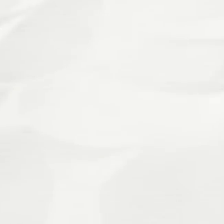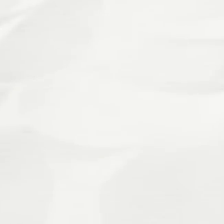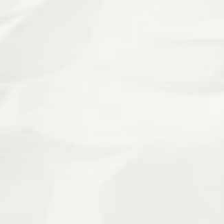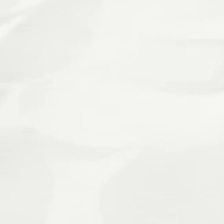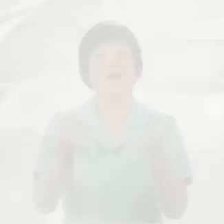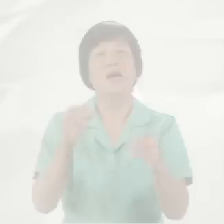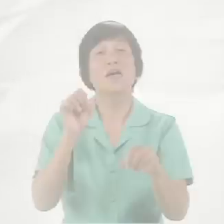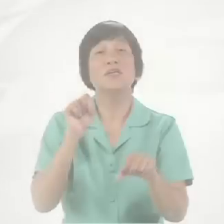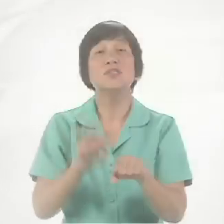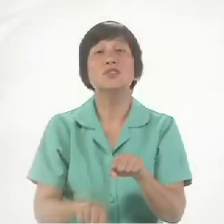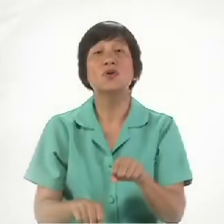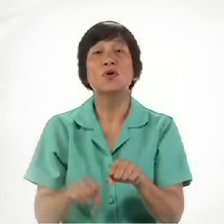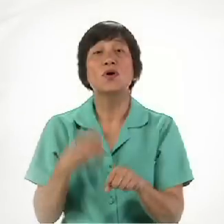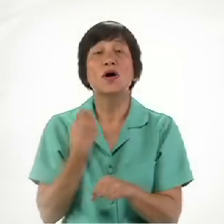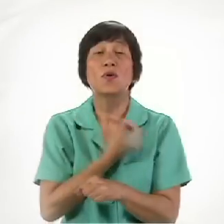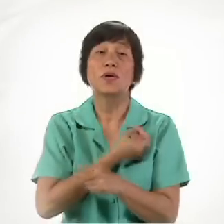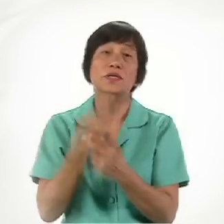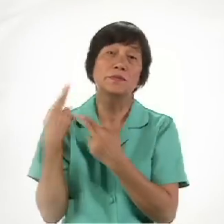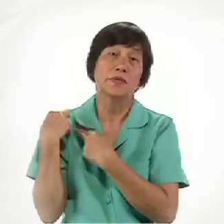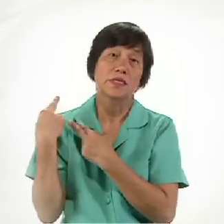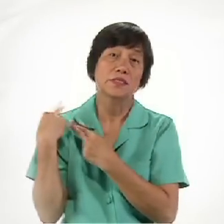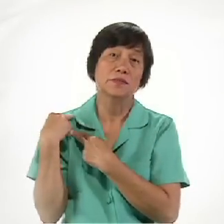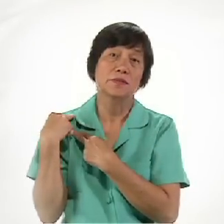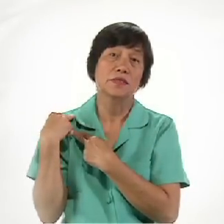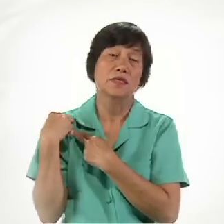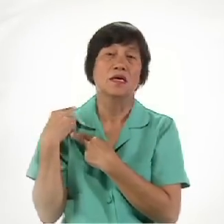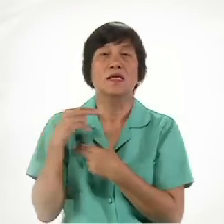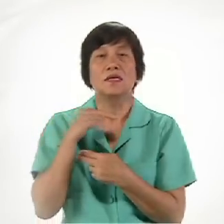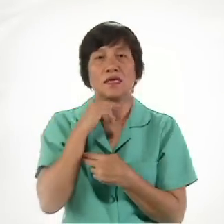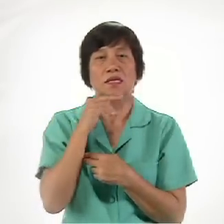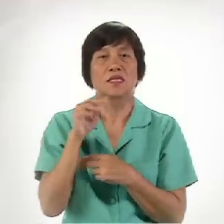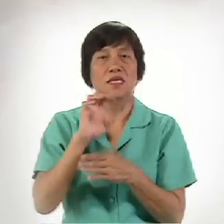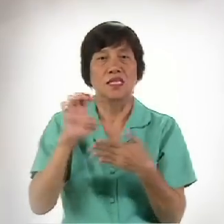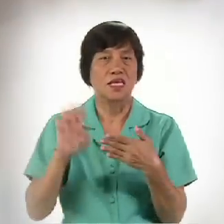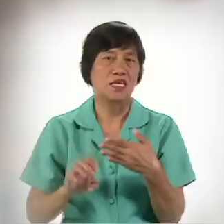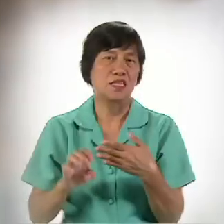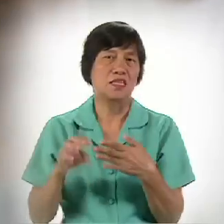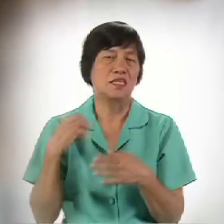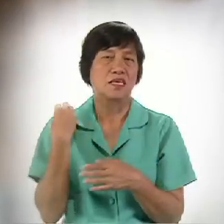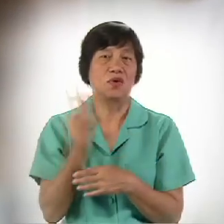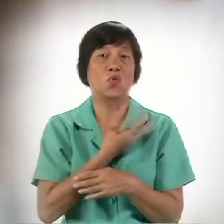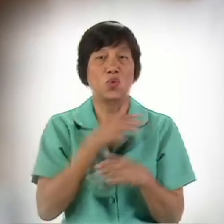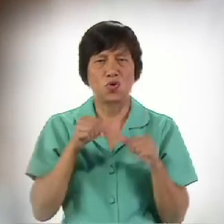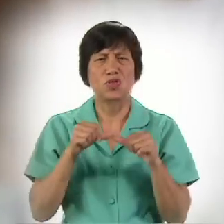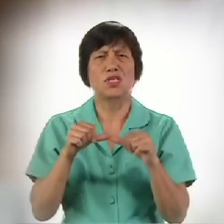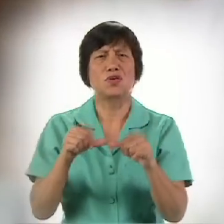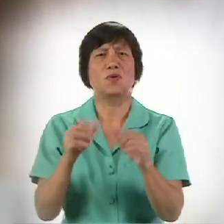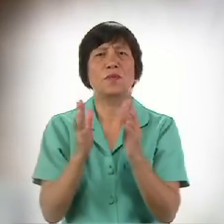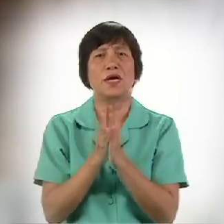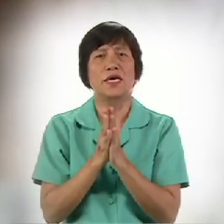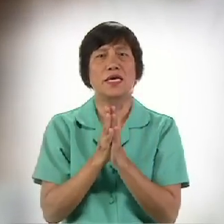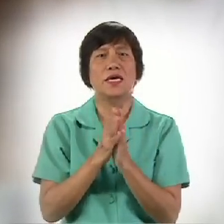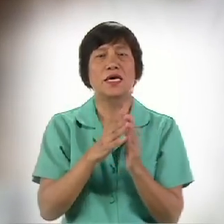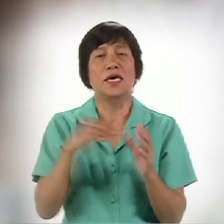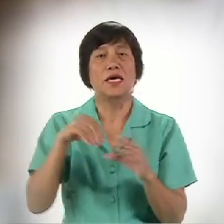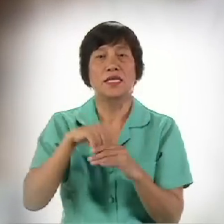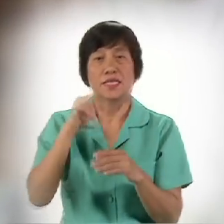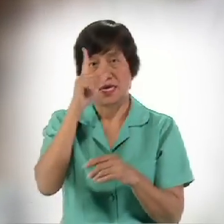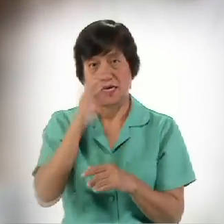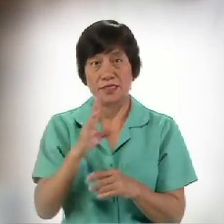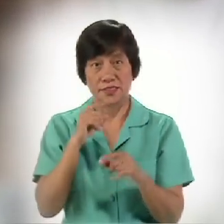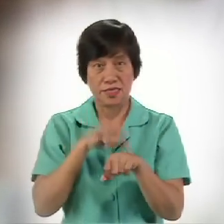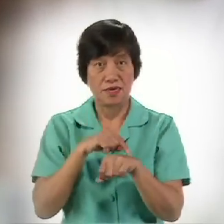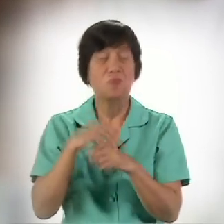So Our Responsibility Does not End We continue Praying And in God's time